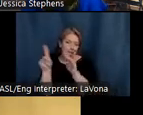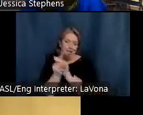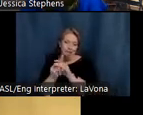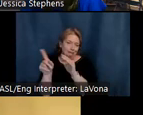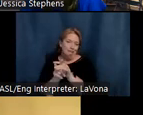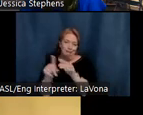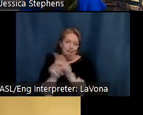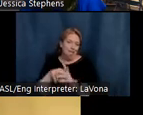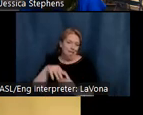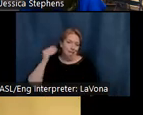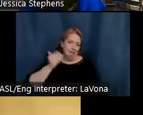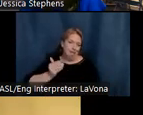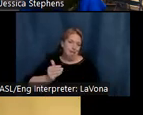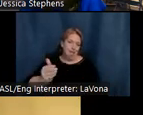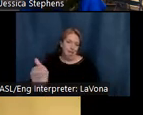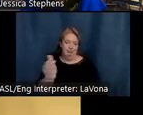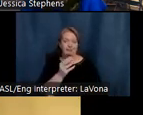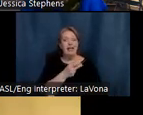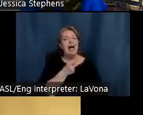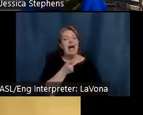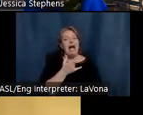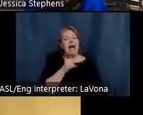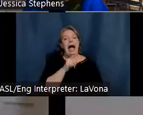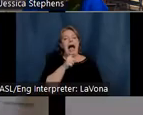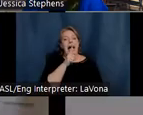and Selma and TC continued to welcome them.